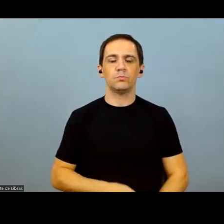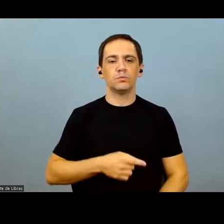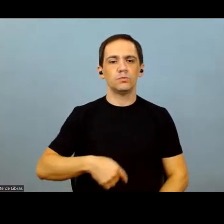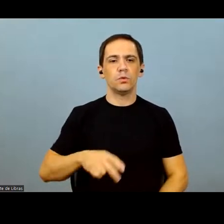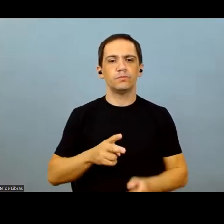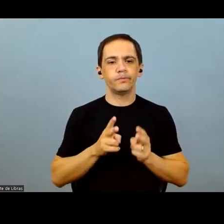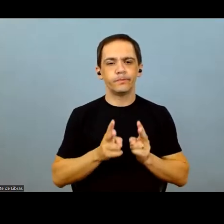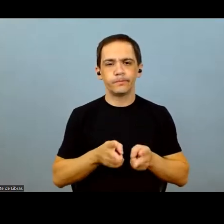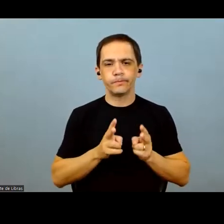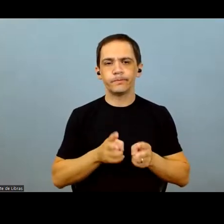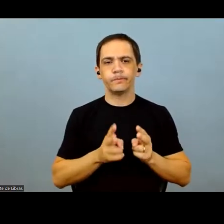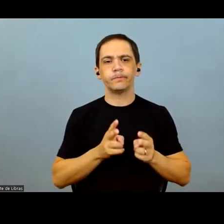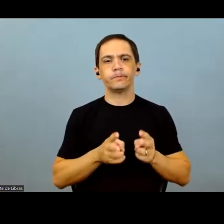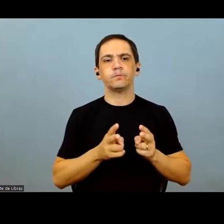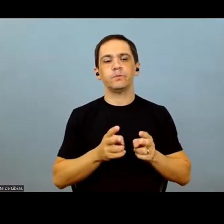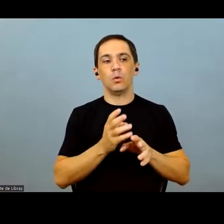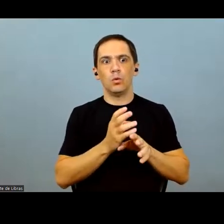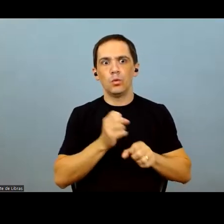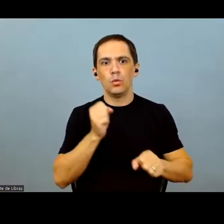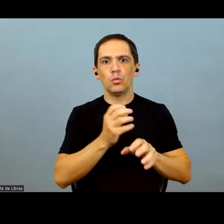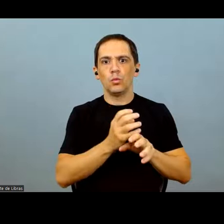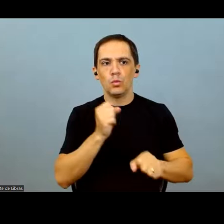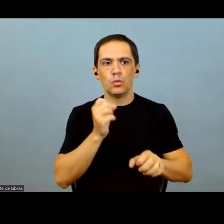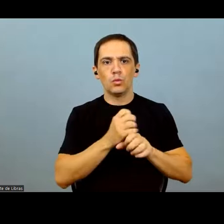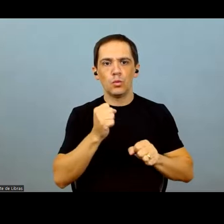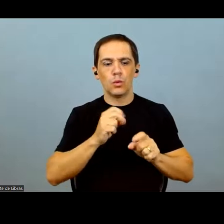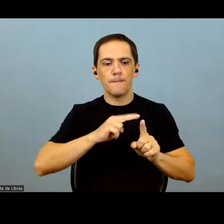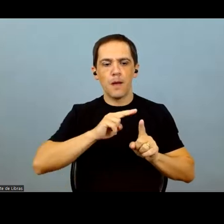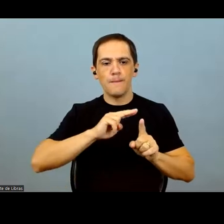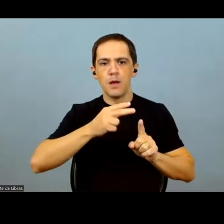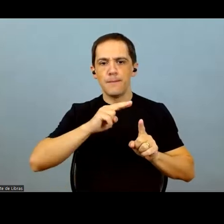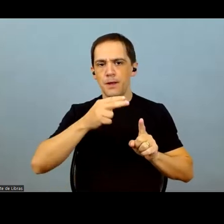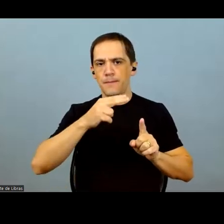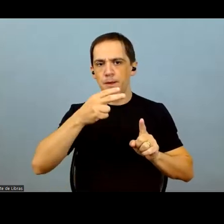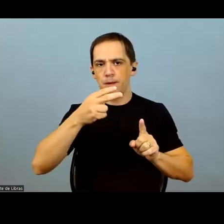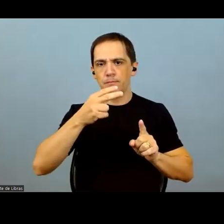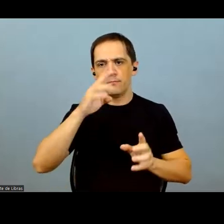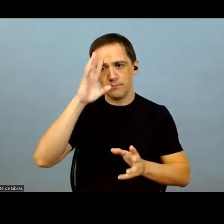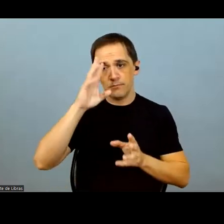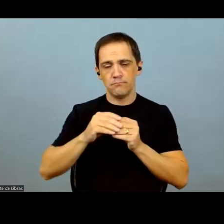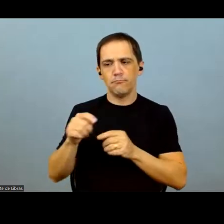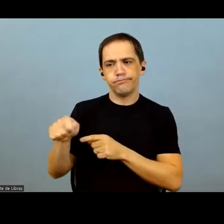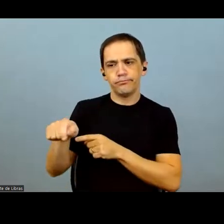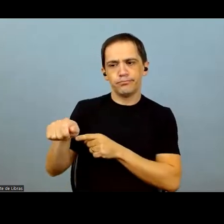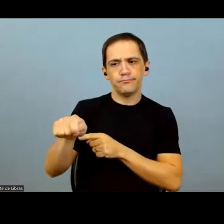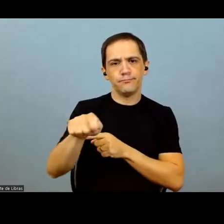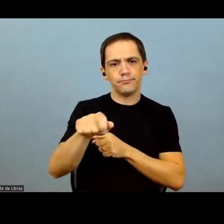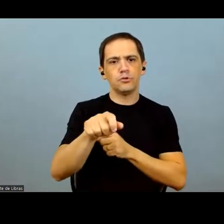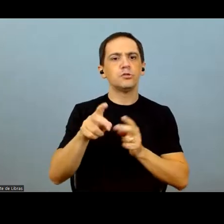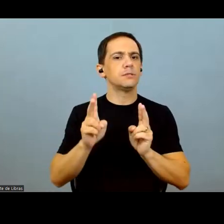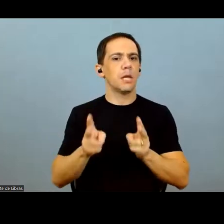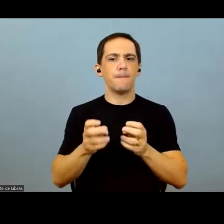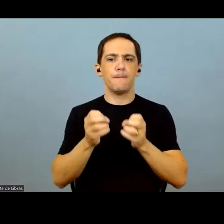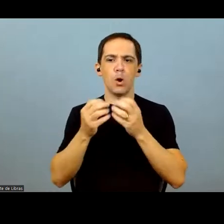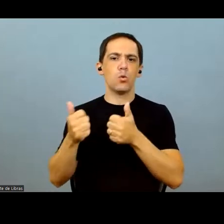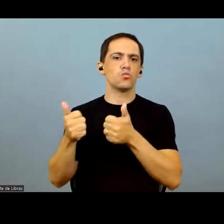perspective of continuing to grow and continuing to drive more net income, we believe